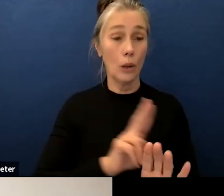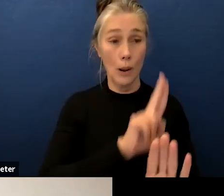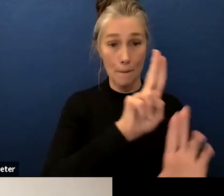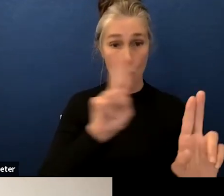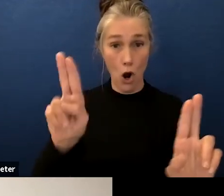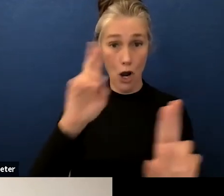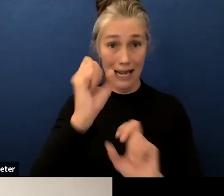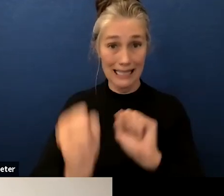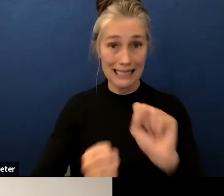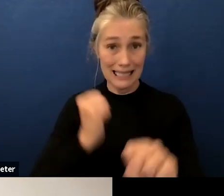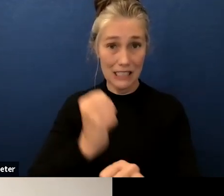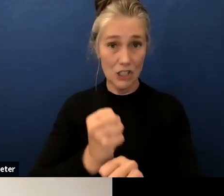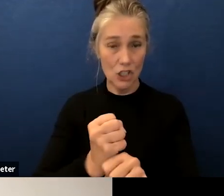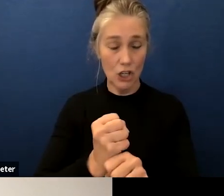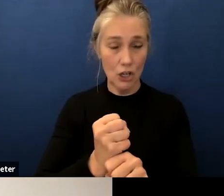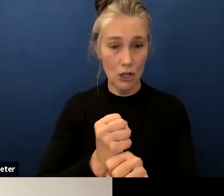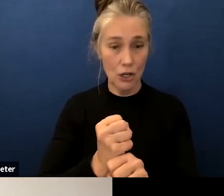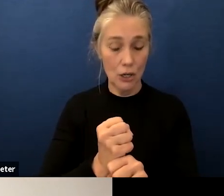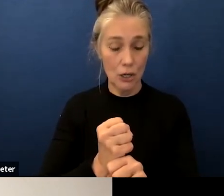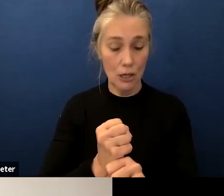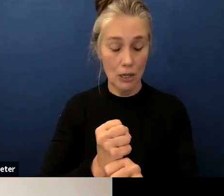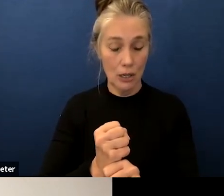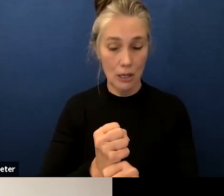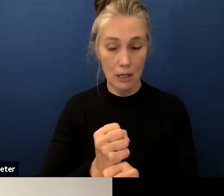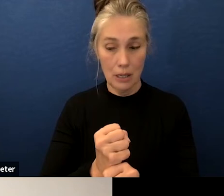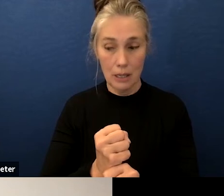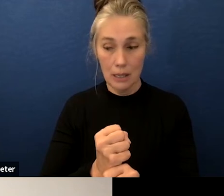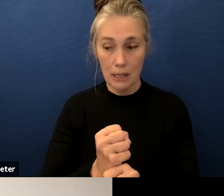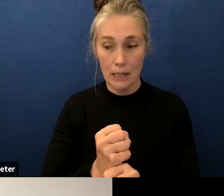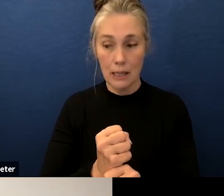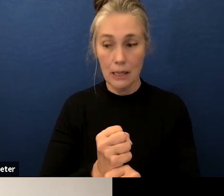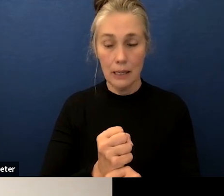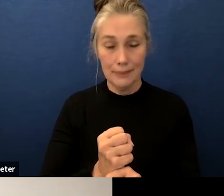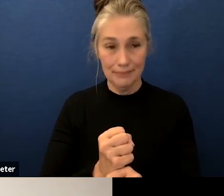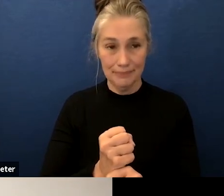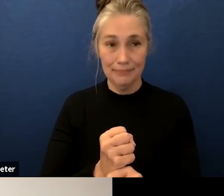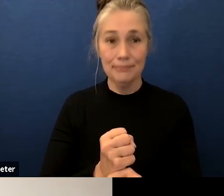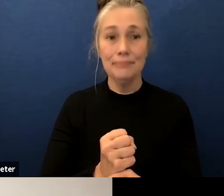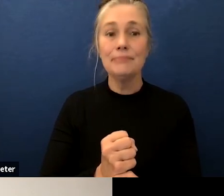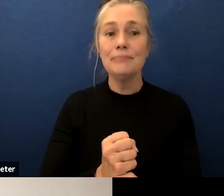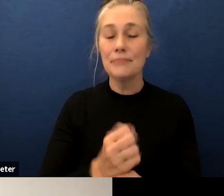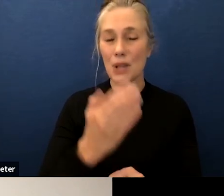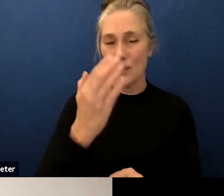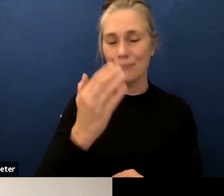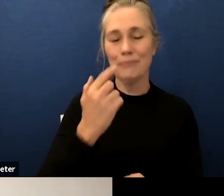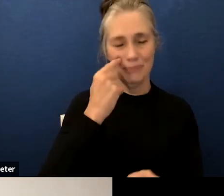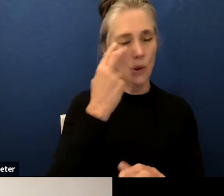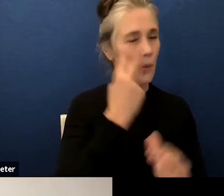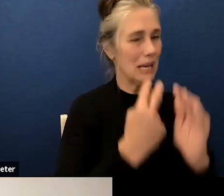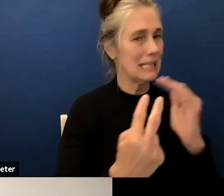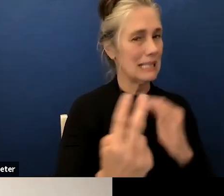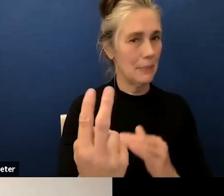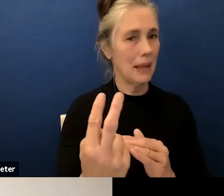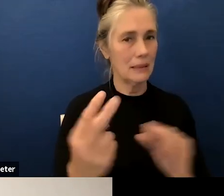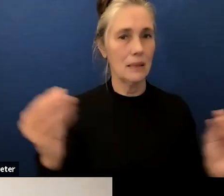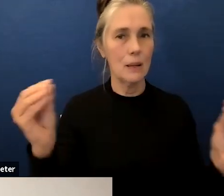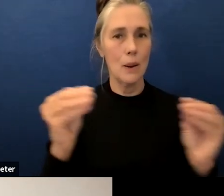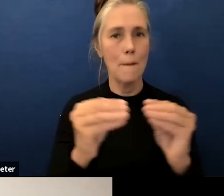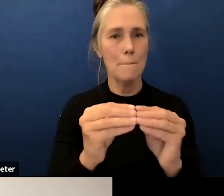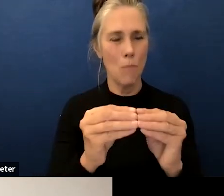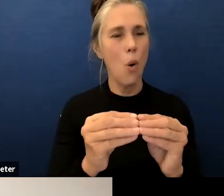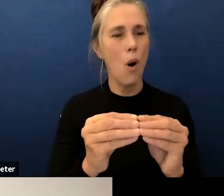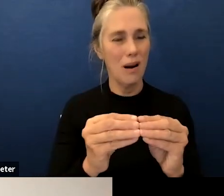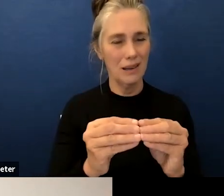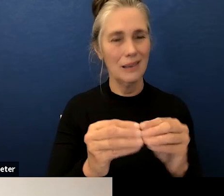would um we would have increased rates of chronic absenteeism uh